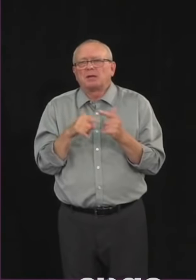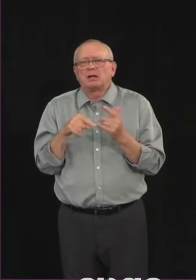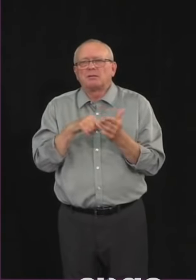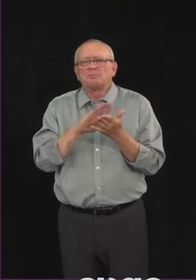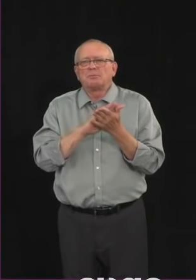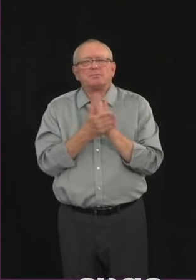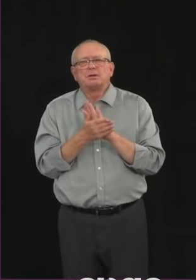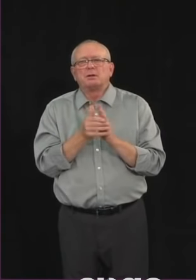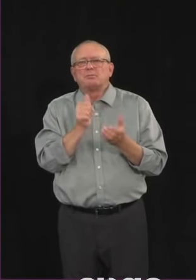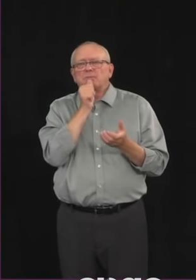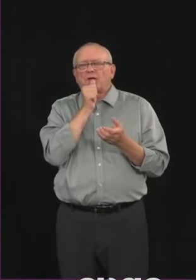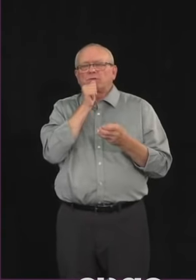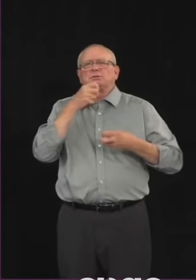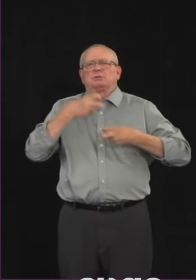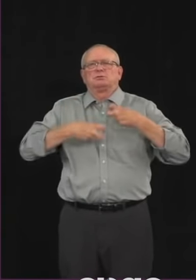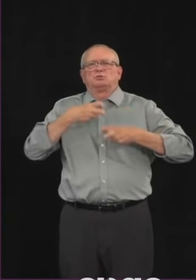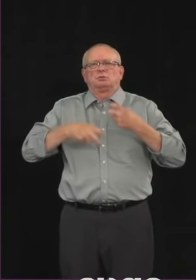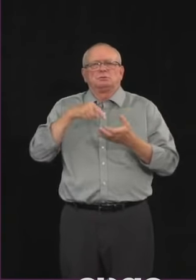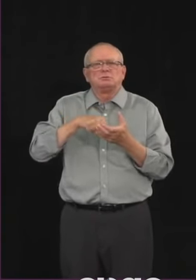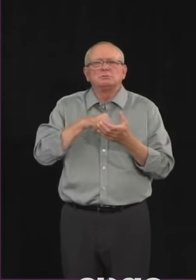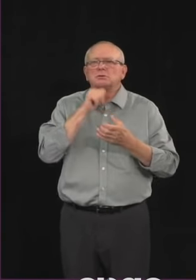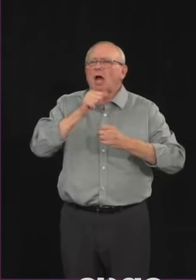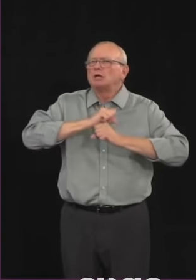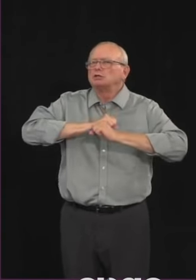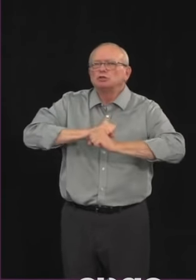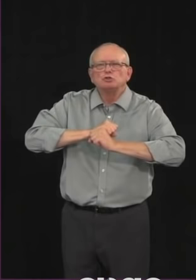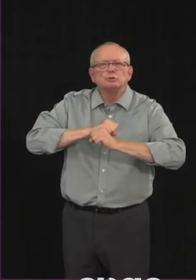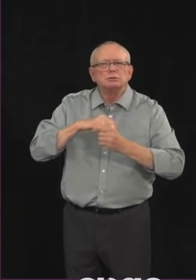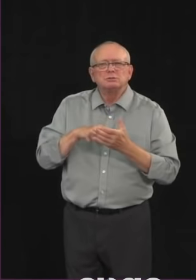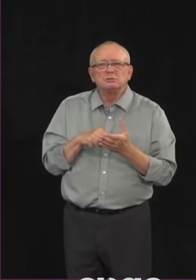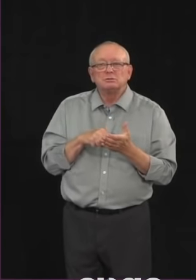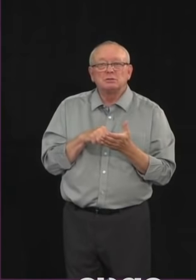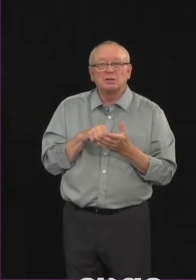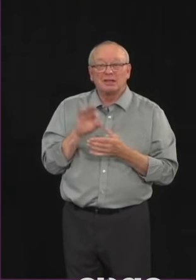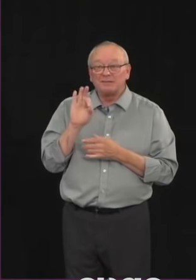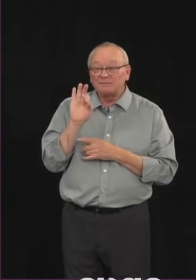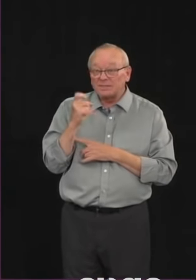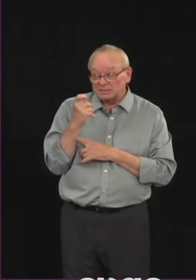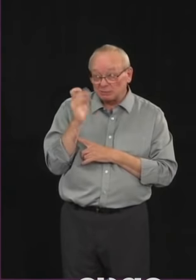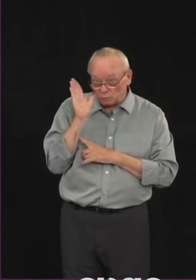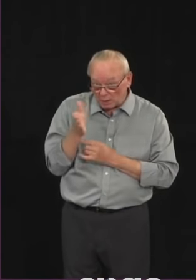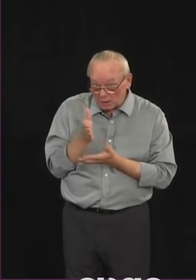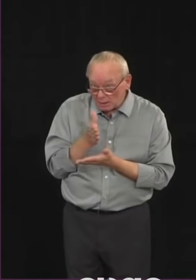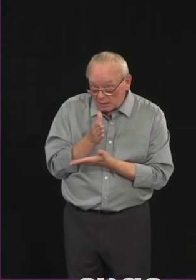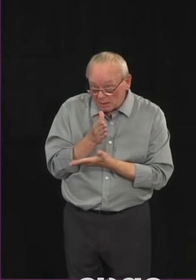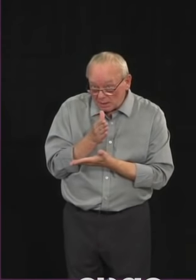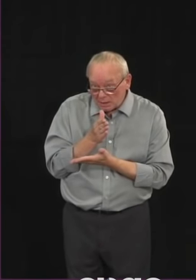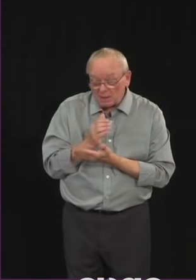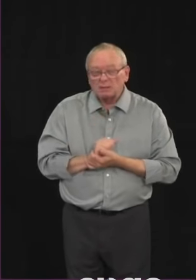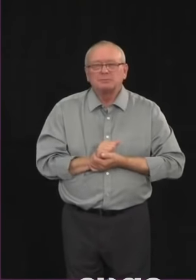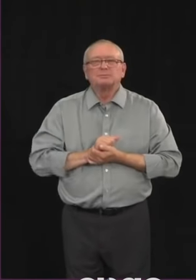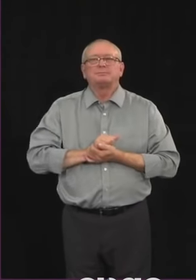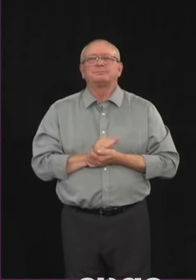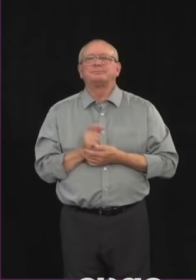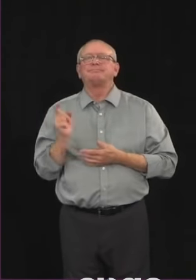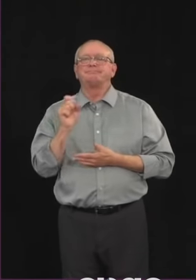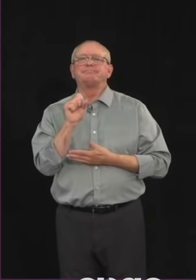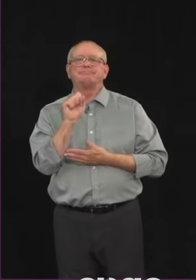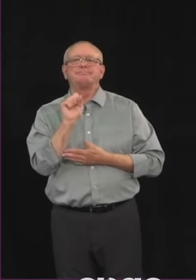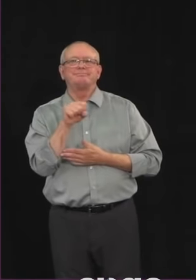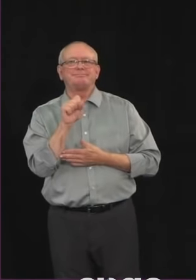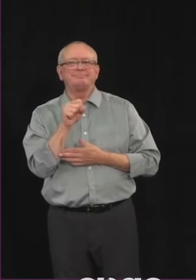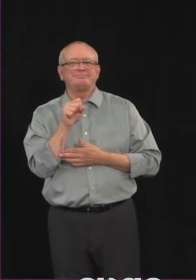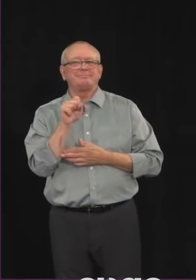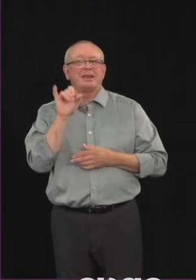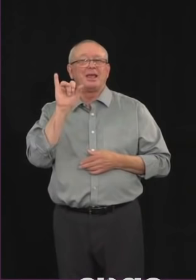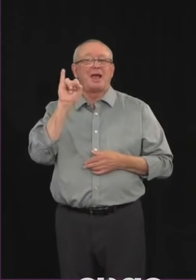and do we know when that problem is going to be fixed? So absolutely, that has been a feature of the app on iPhones, the